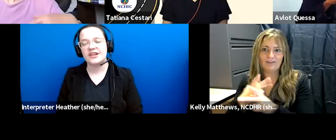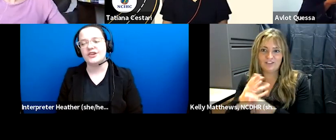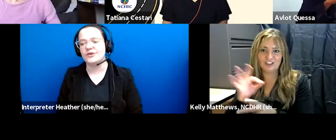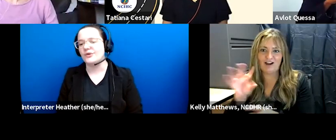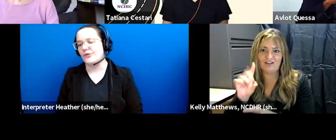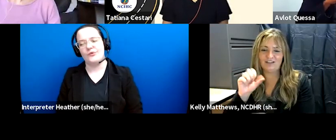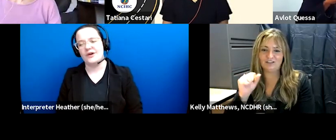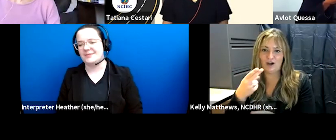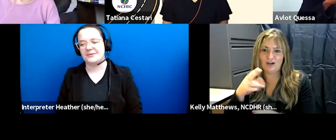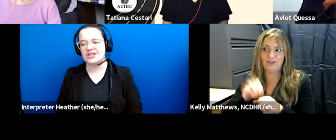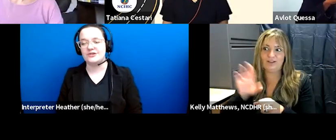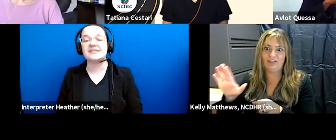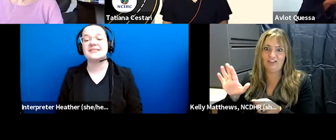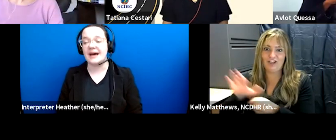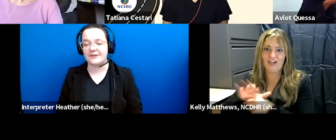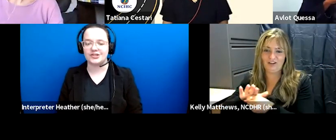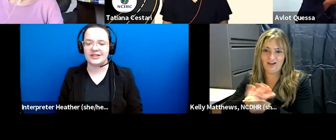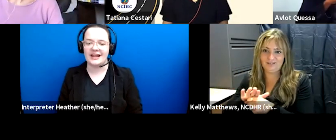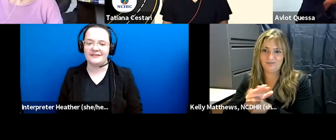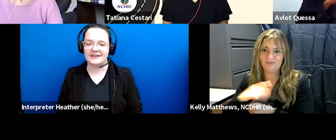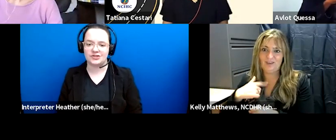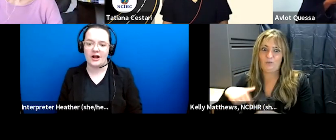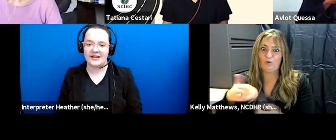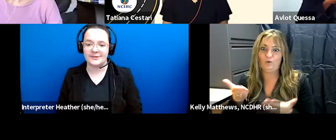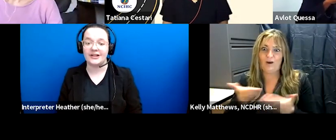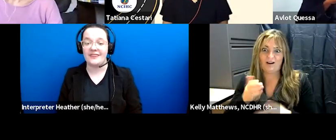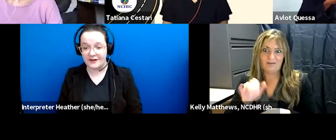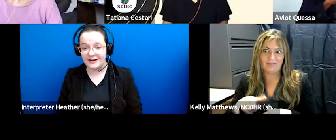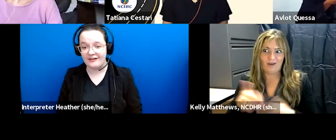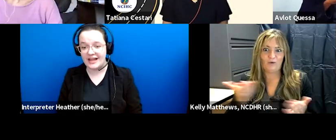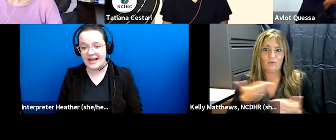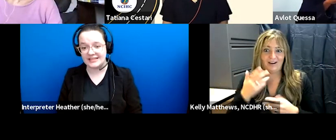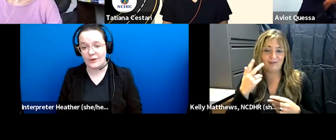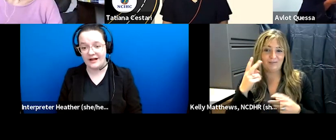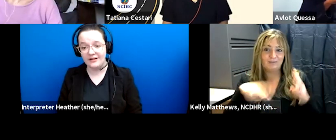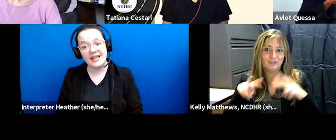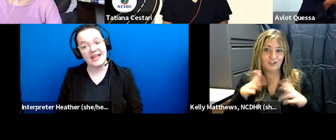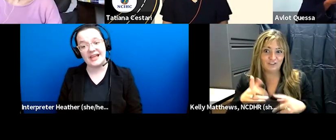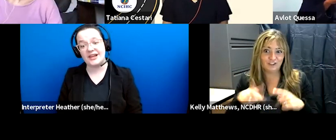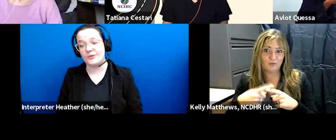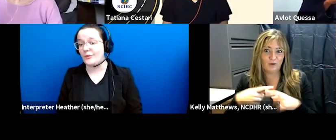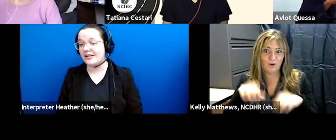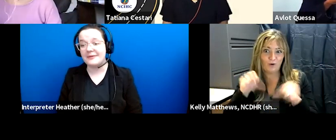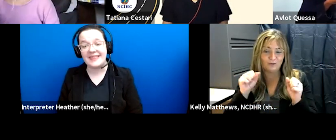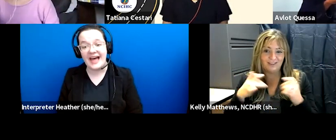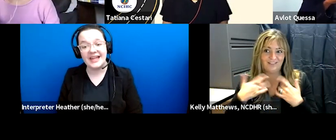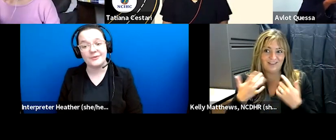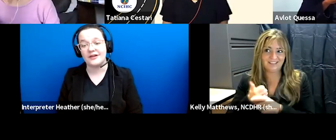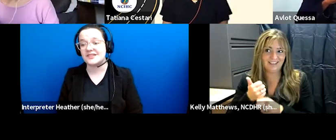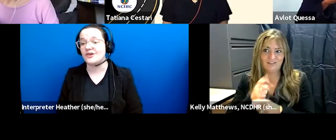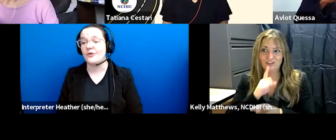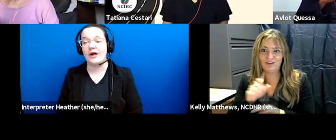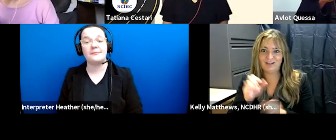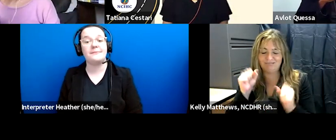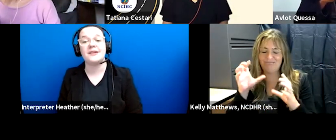who want to be able to use some version of deaf strong hospital in their area as well and we're welcoming that